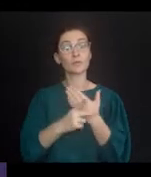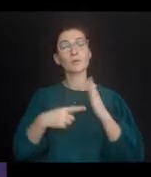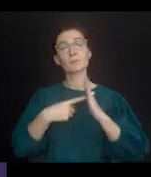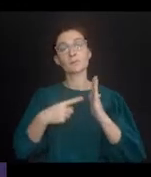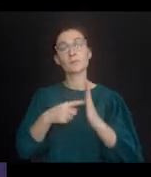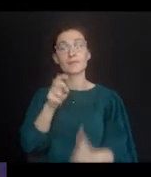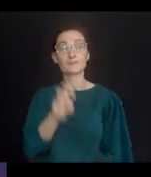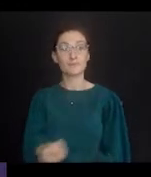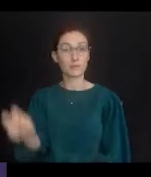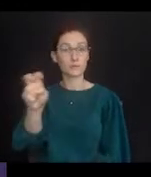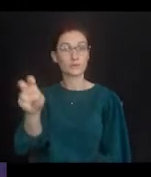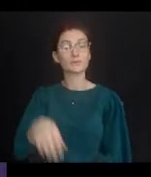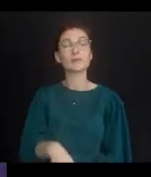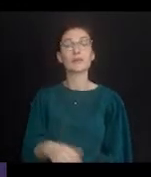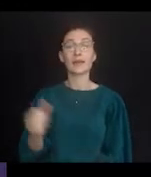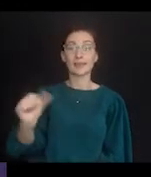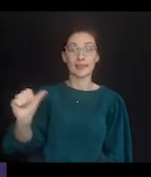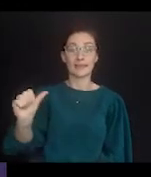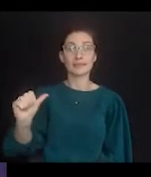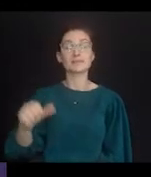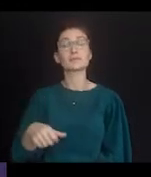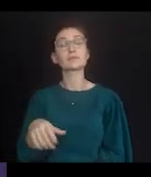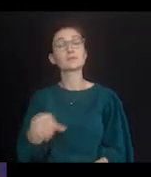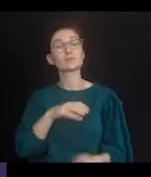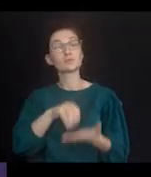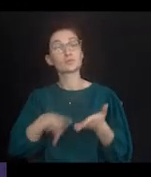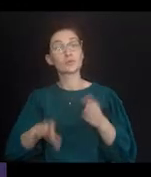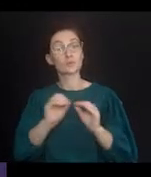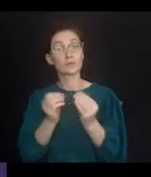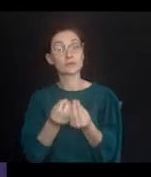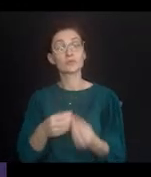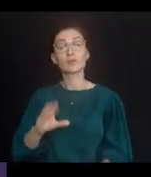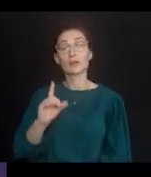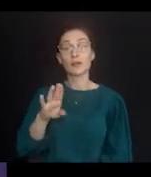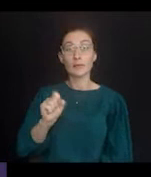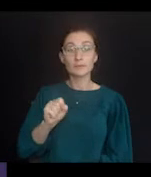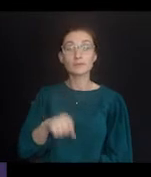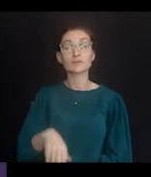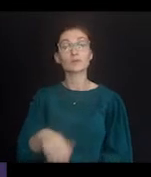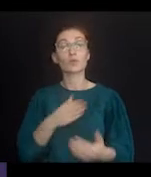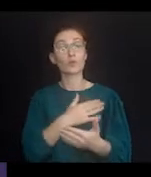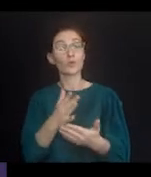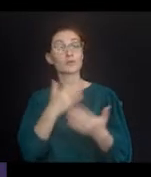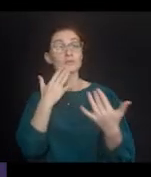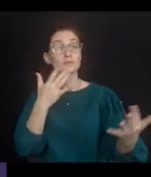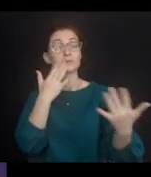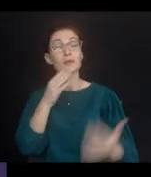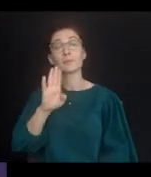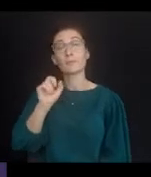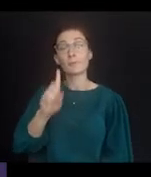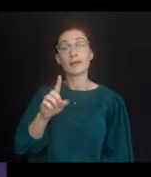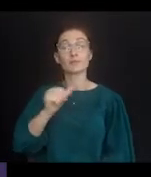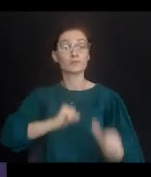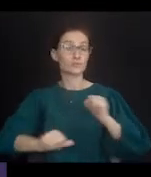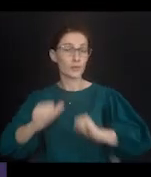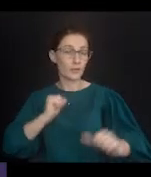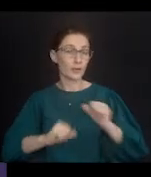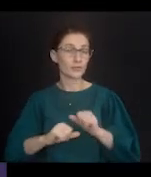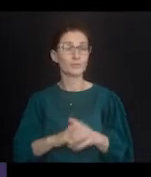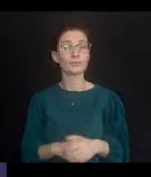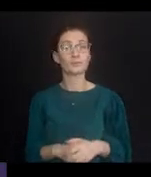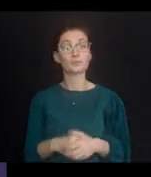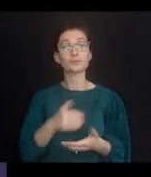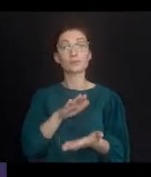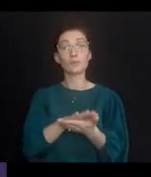Examples include field trips, athletics, student organizations, student clubs, chorus, band, and drama.